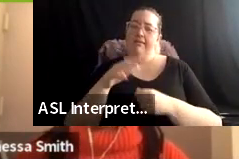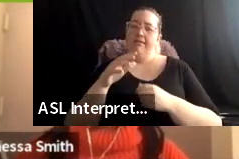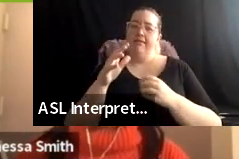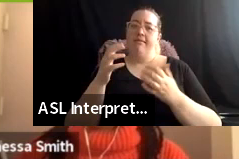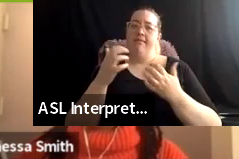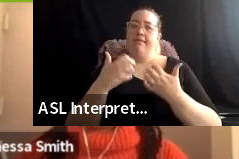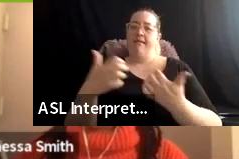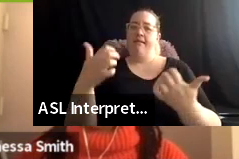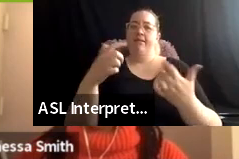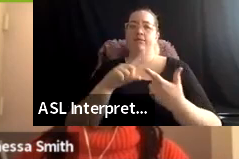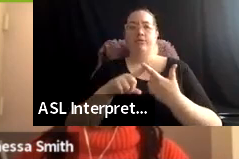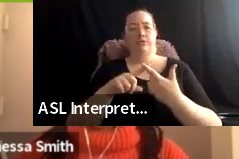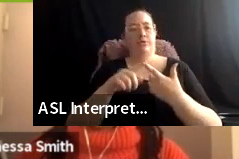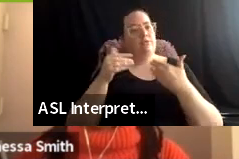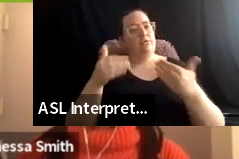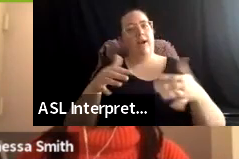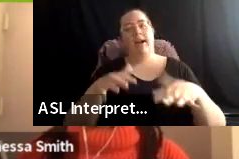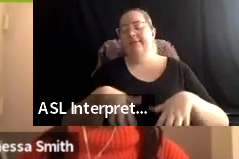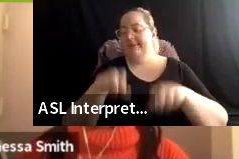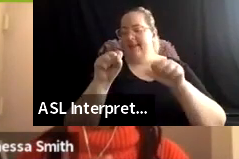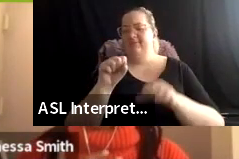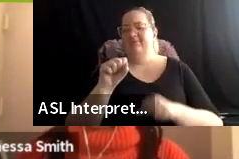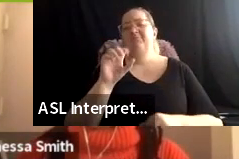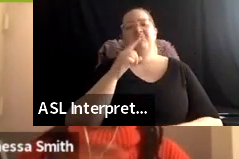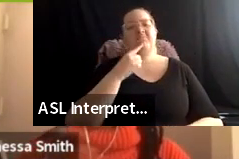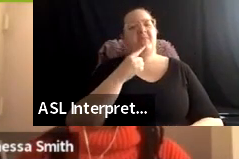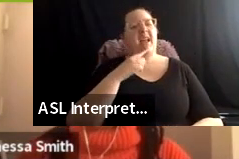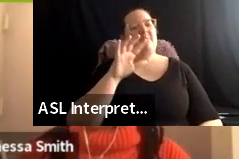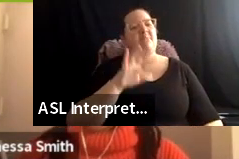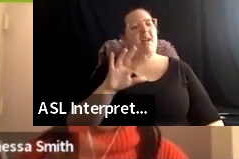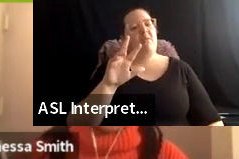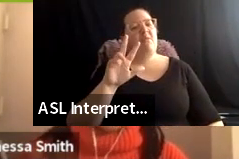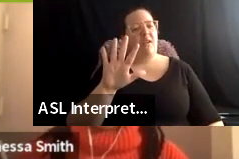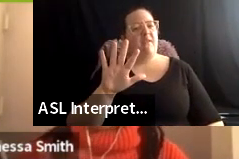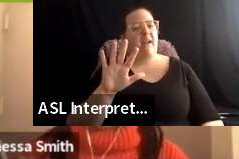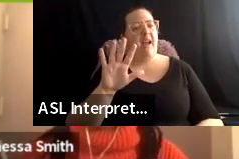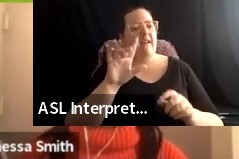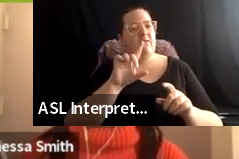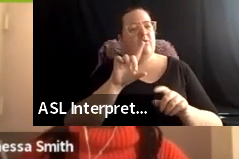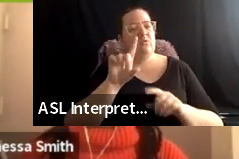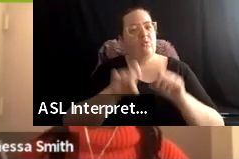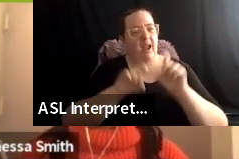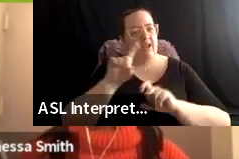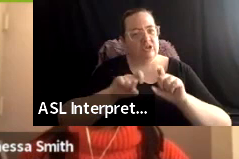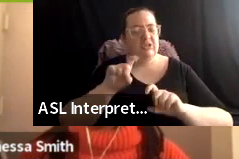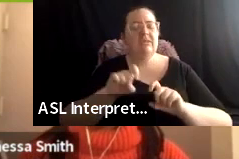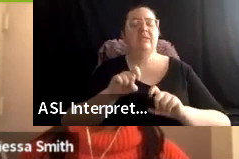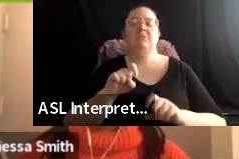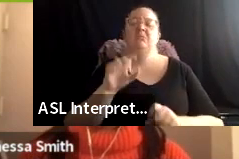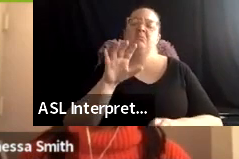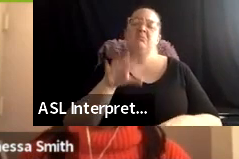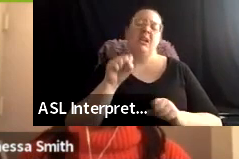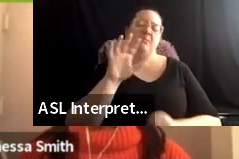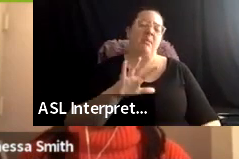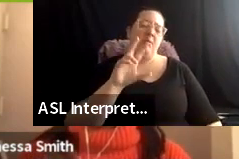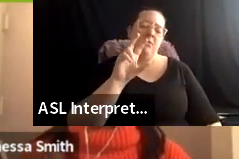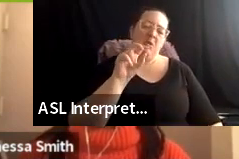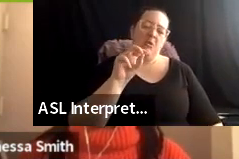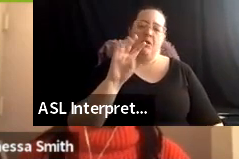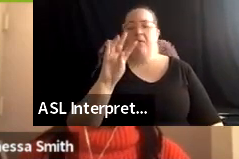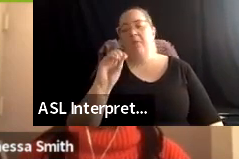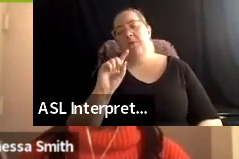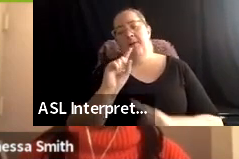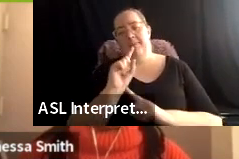as Felicia said, it's about a 35, uh, questions survey. takes about 30, 40 minutes to, to complete. Um,